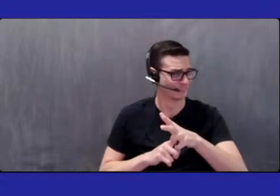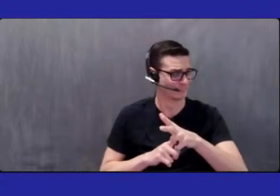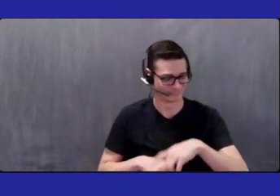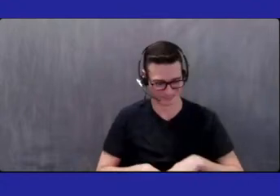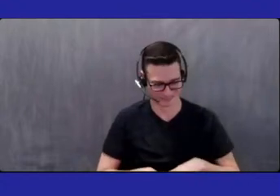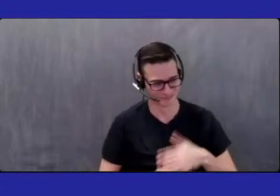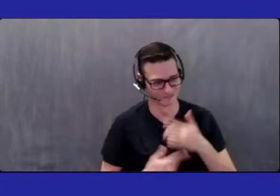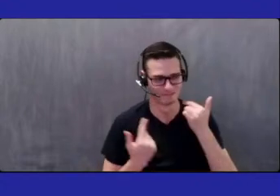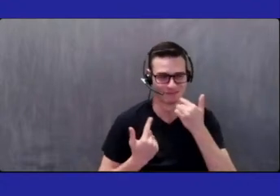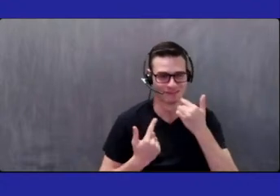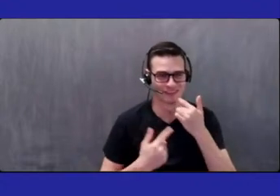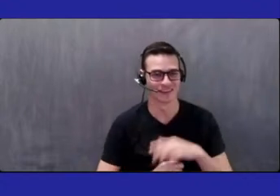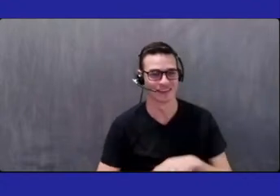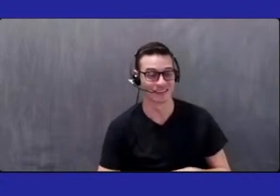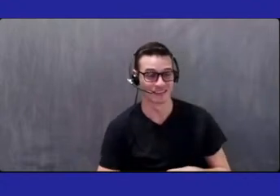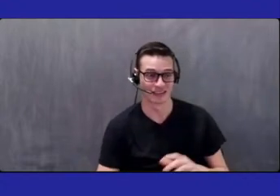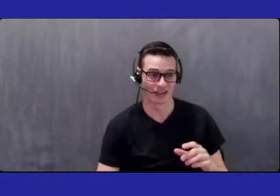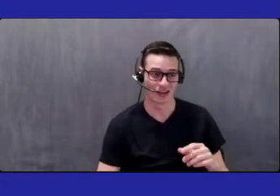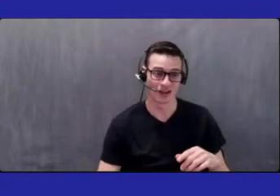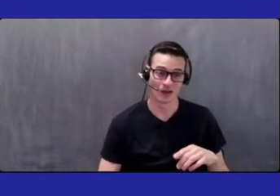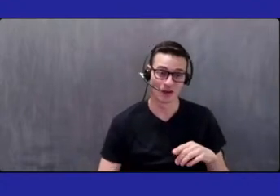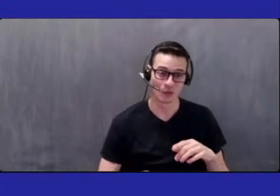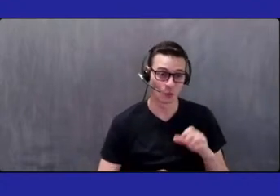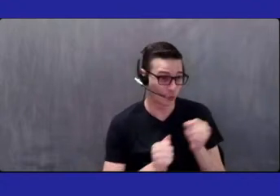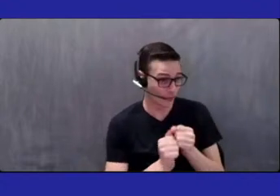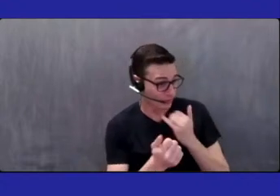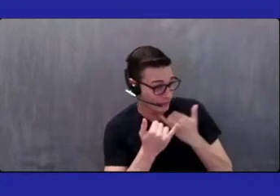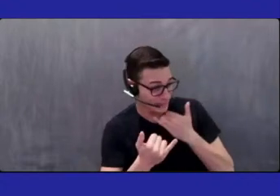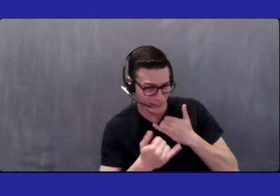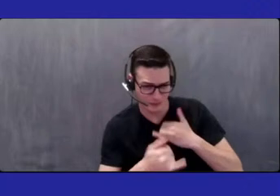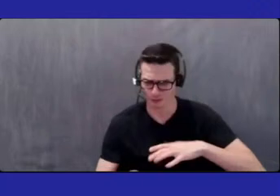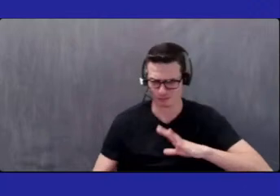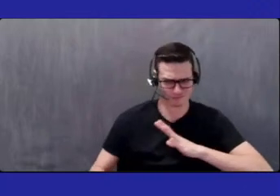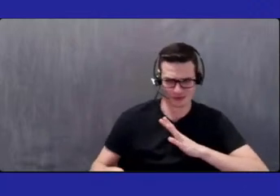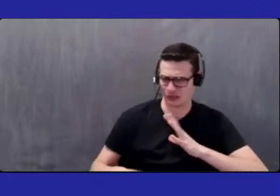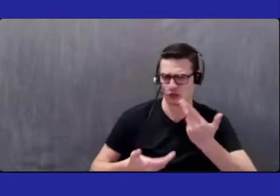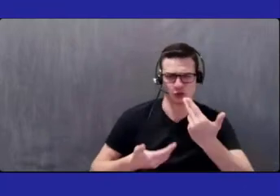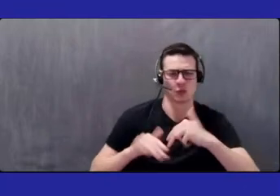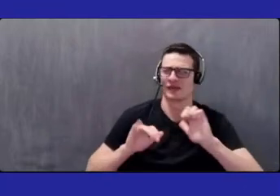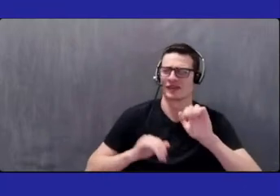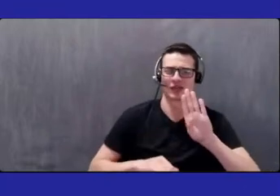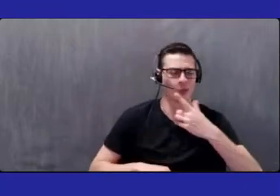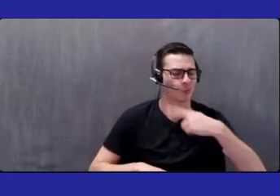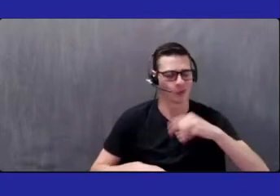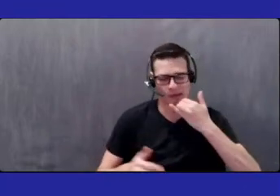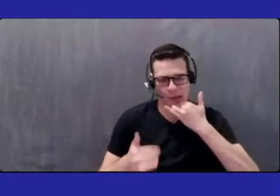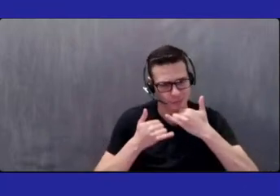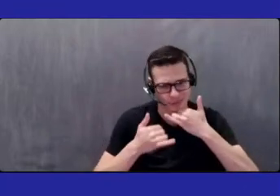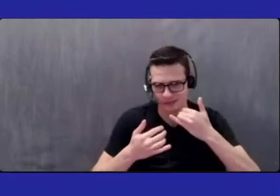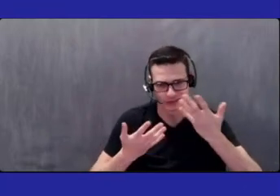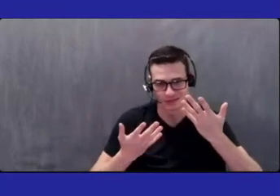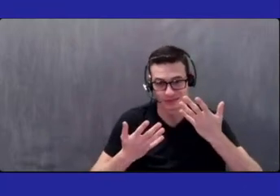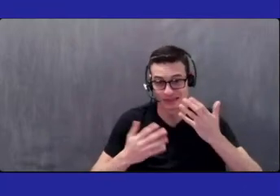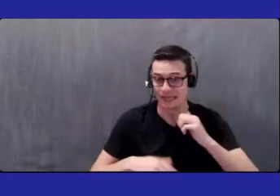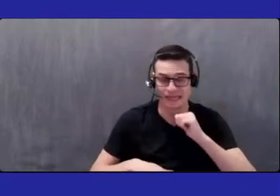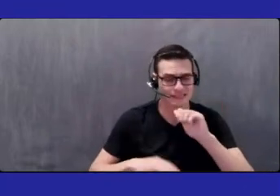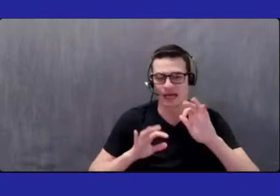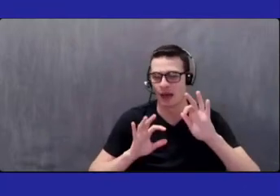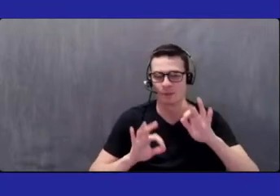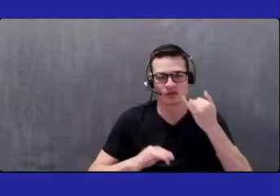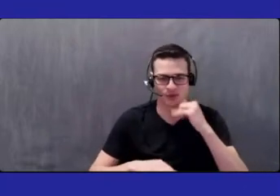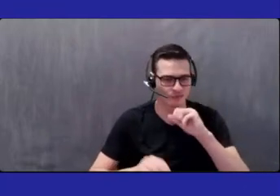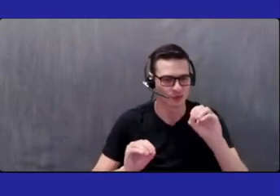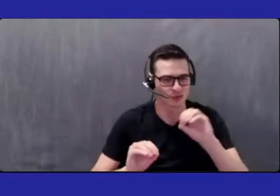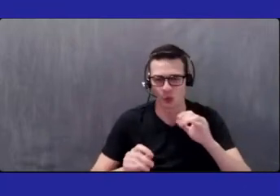With mistakes, too? Oh, join the club. Join the club. You know, it's not good if you don't make mistakes.